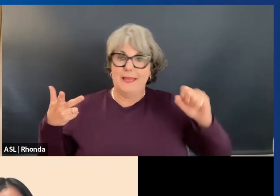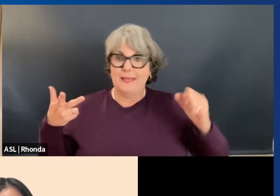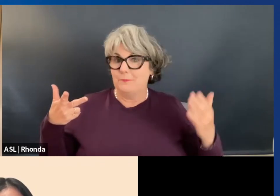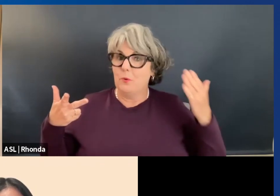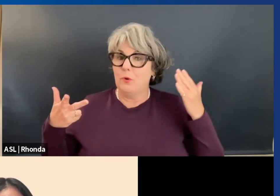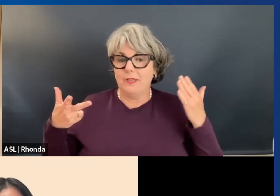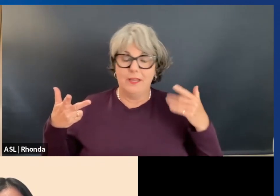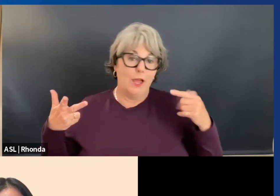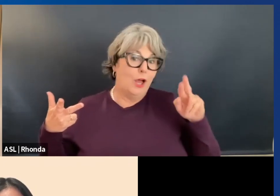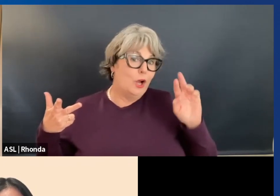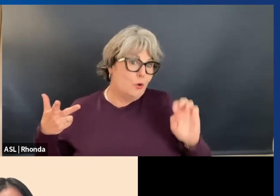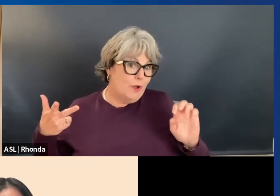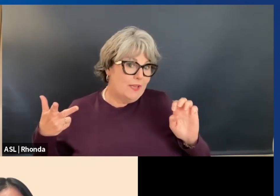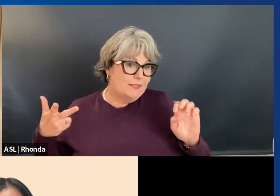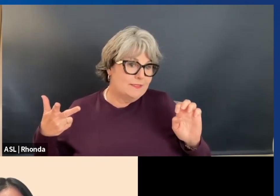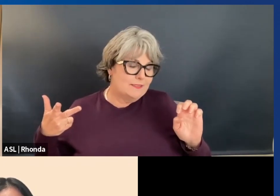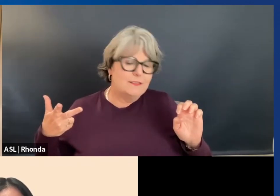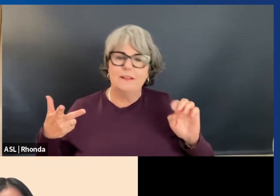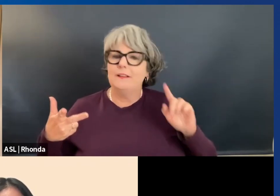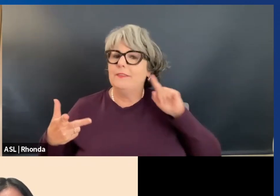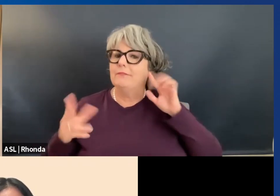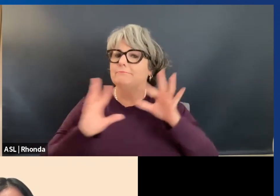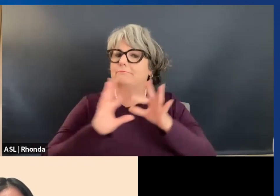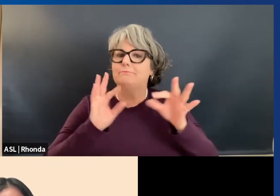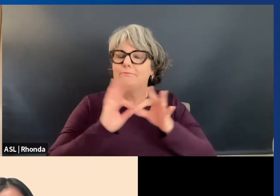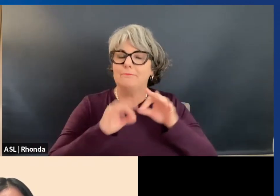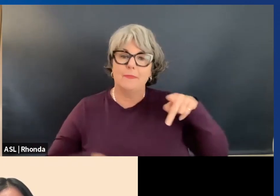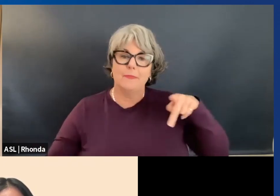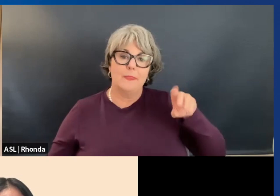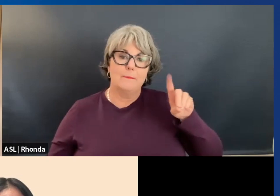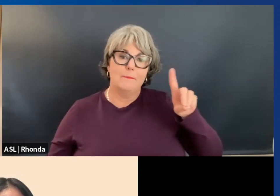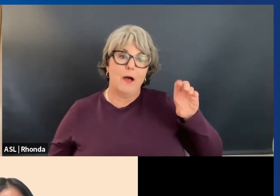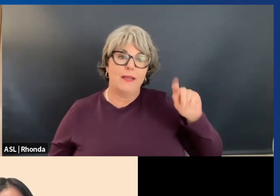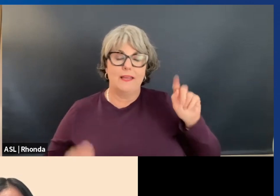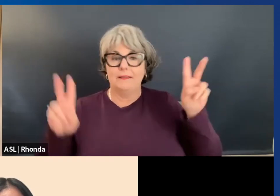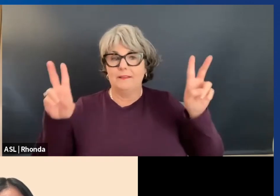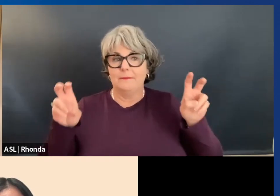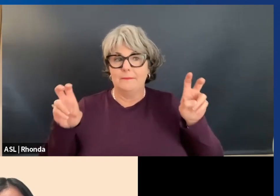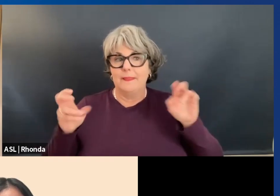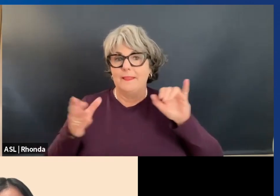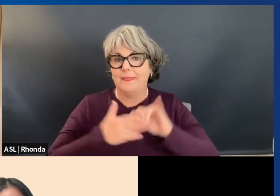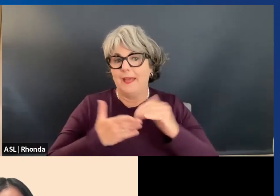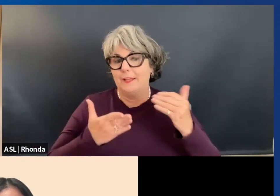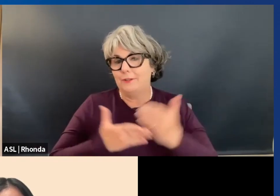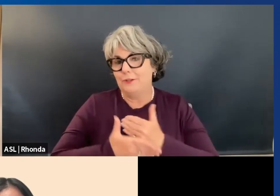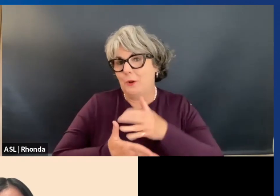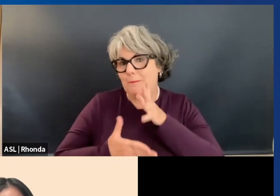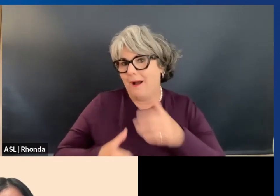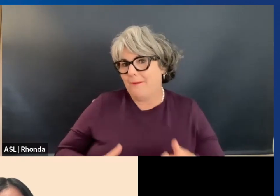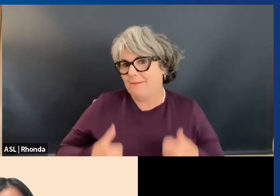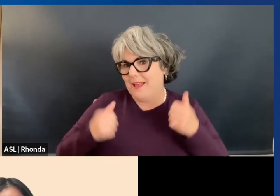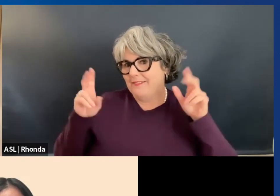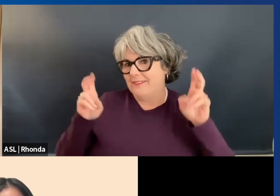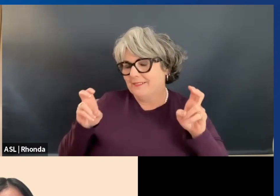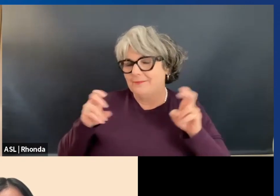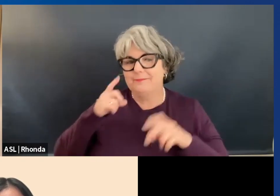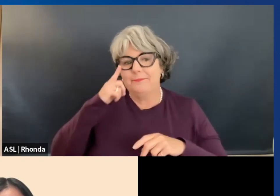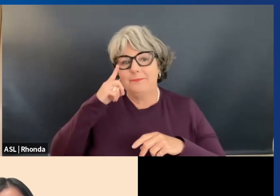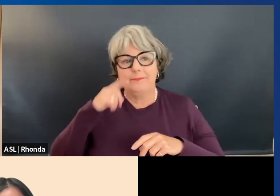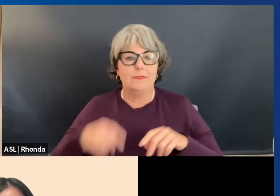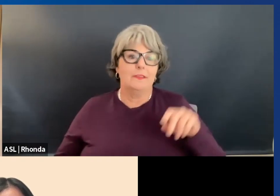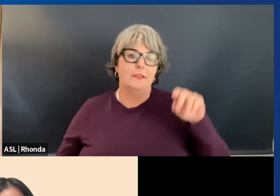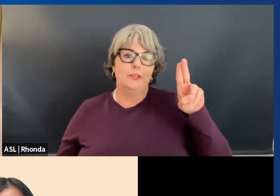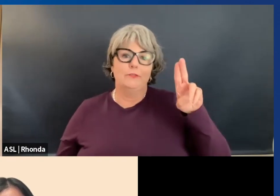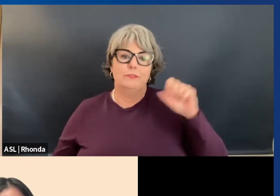Grace is also the voice behind the podcast That New Mom Liked. She counts U.S.